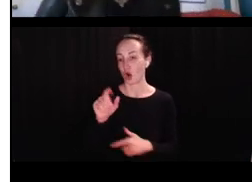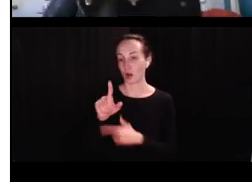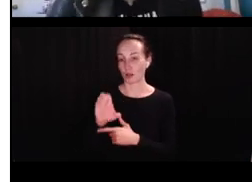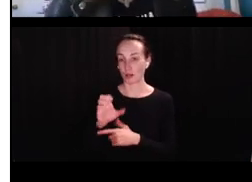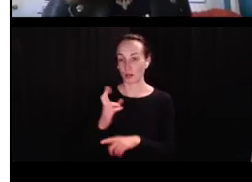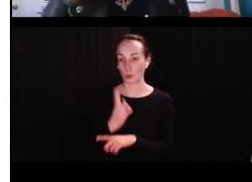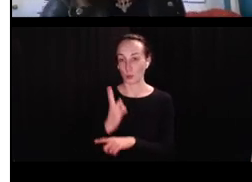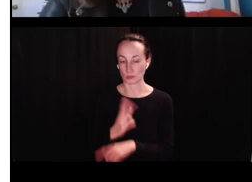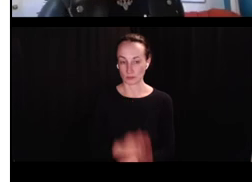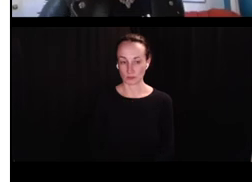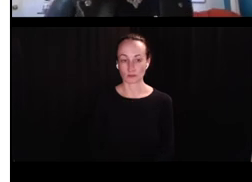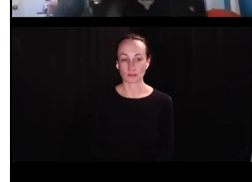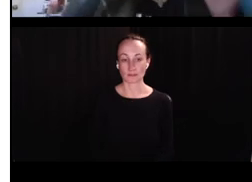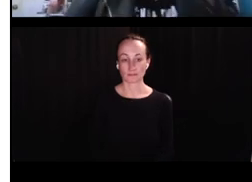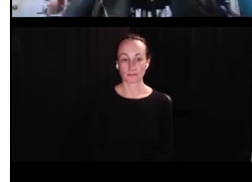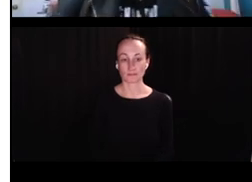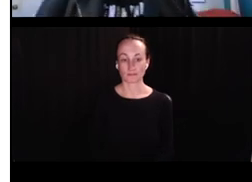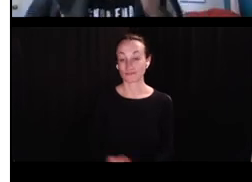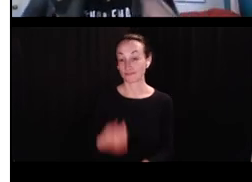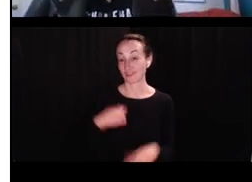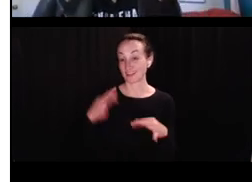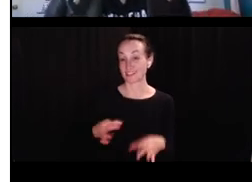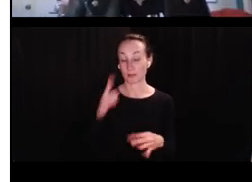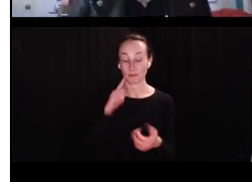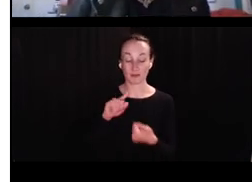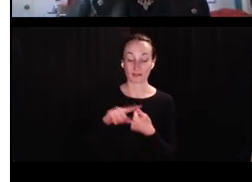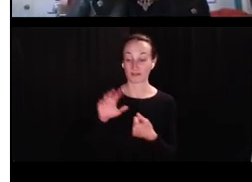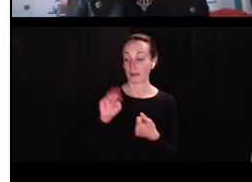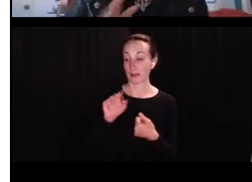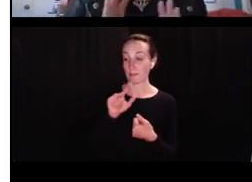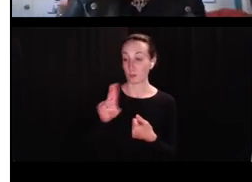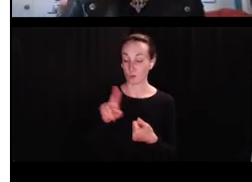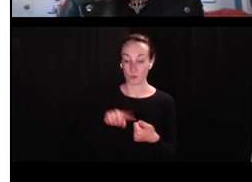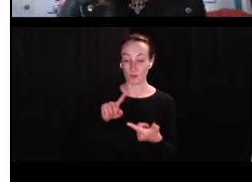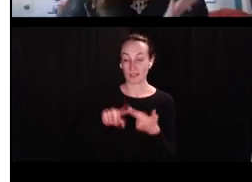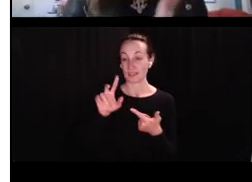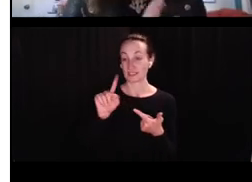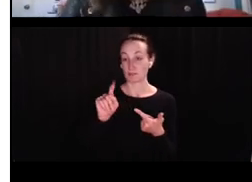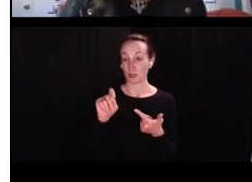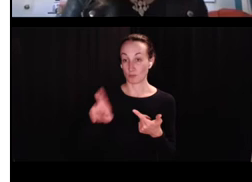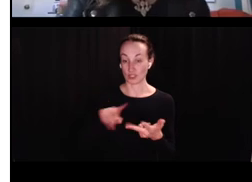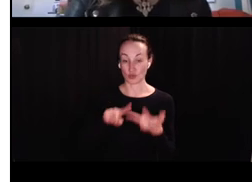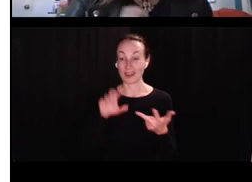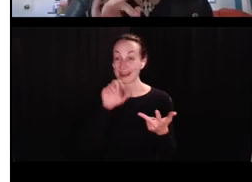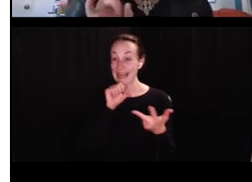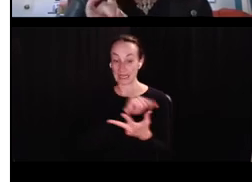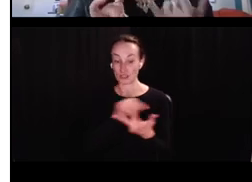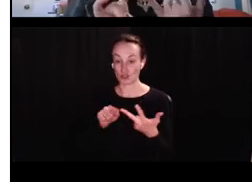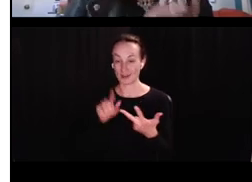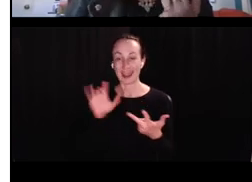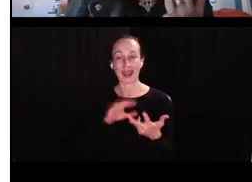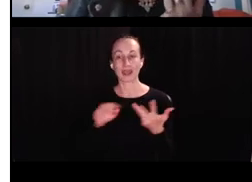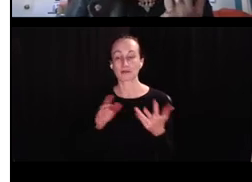between article use. So, um, I decided to, since mean length of utterance